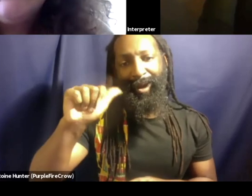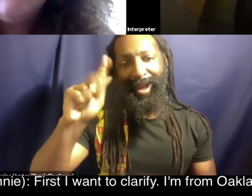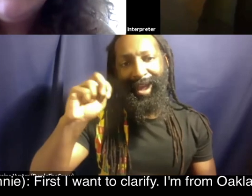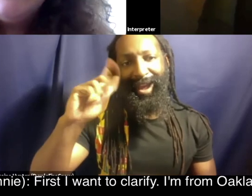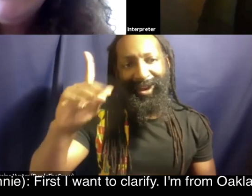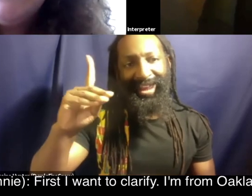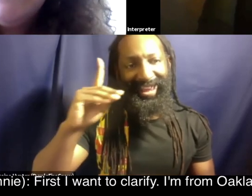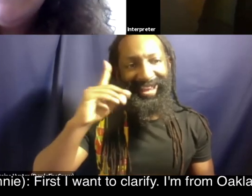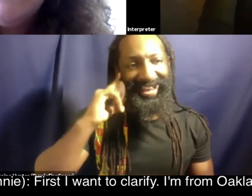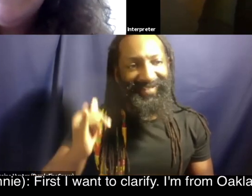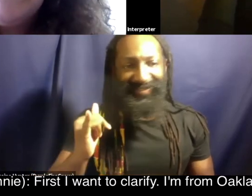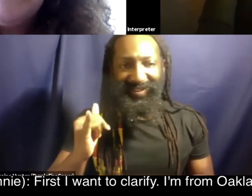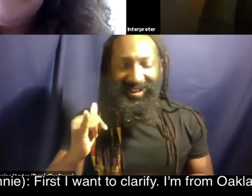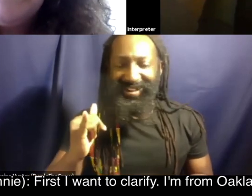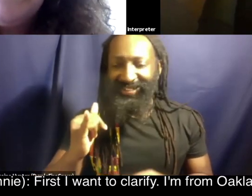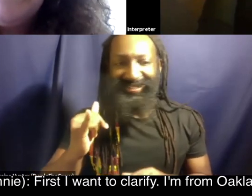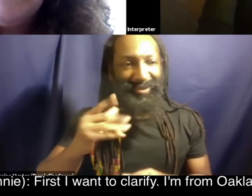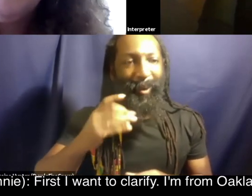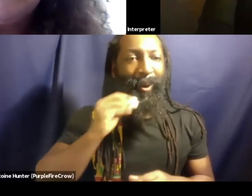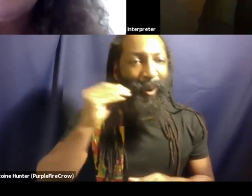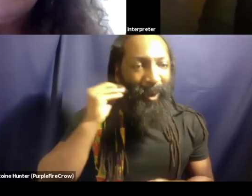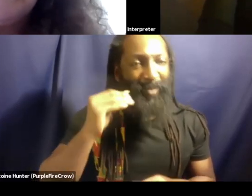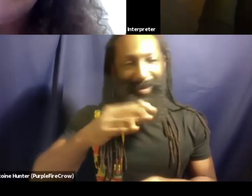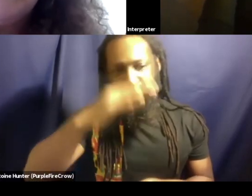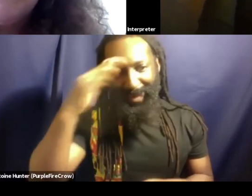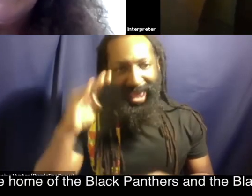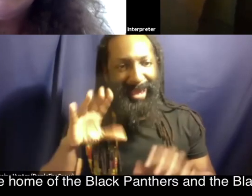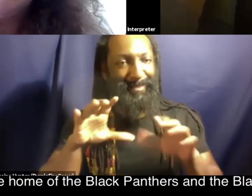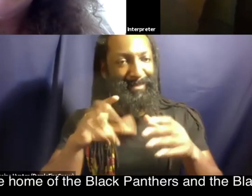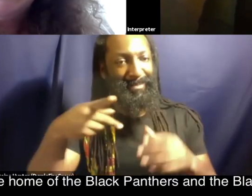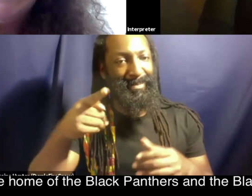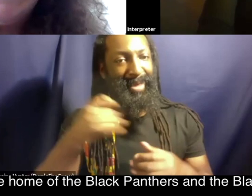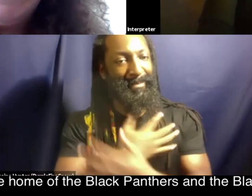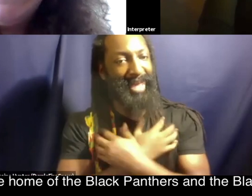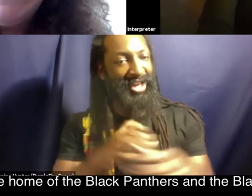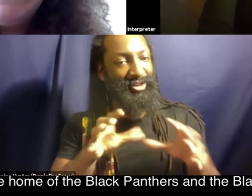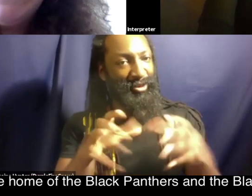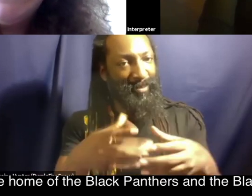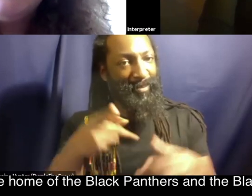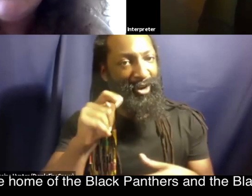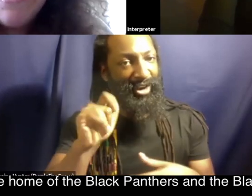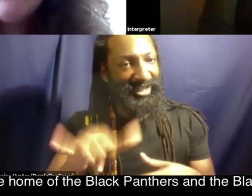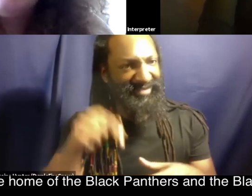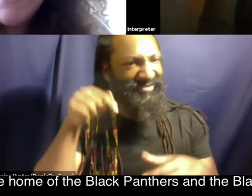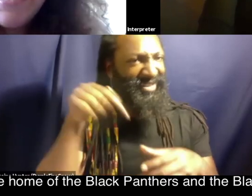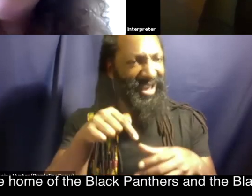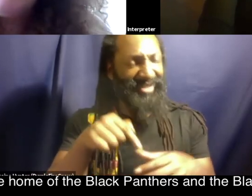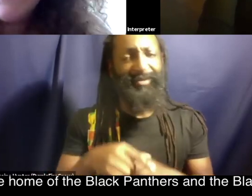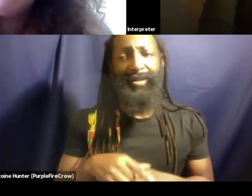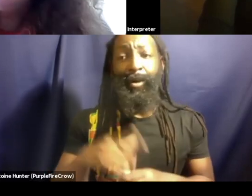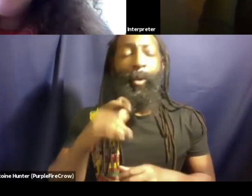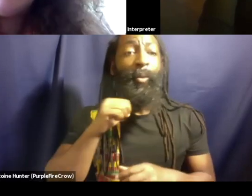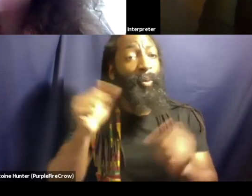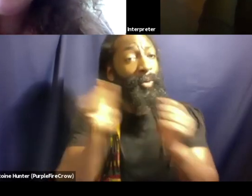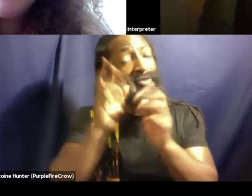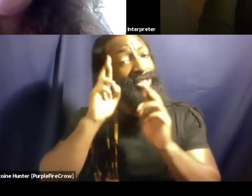first i want to clarify i'm from oakland california the home of the black panthers and the black panther movement